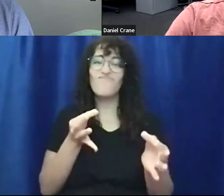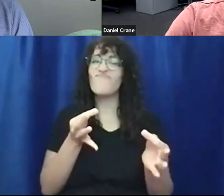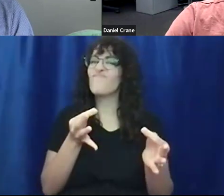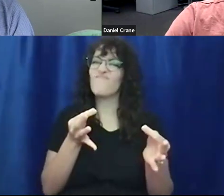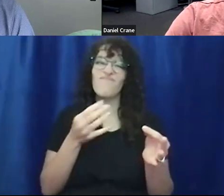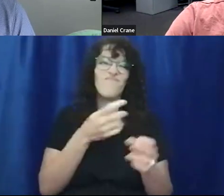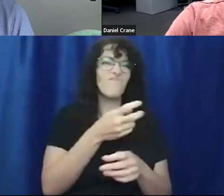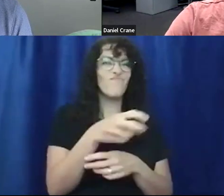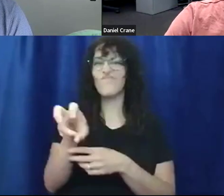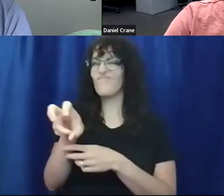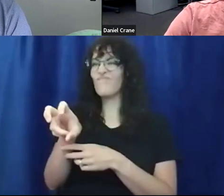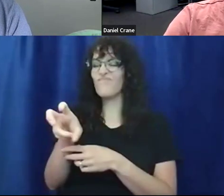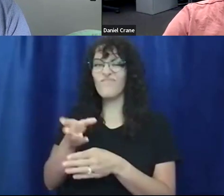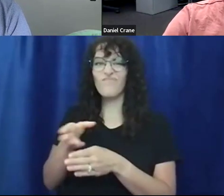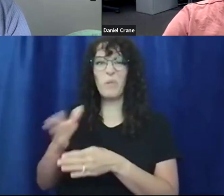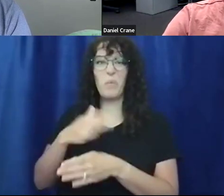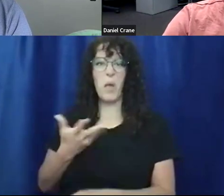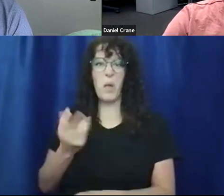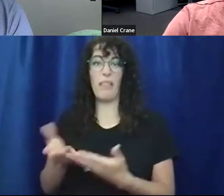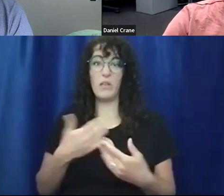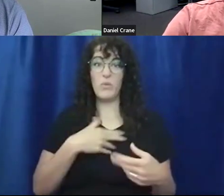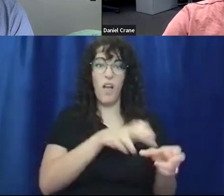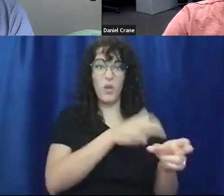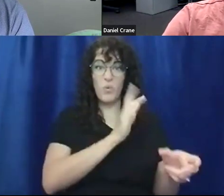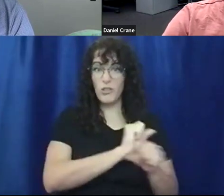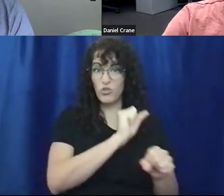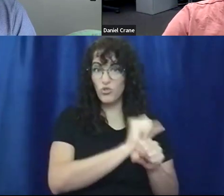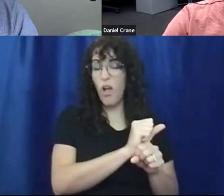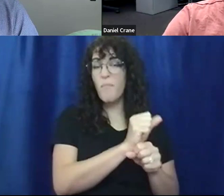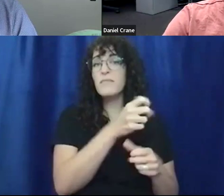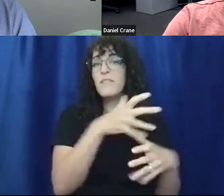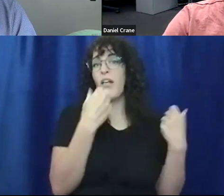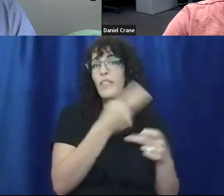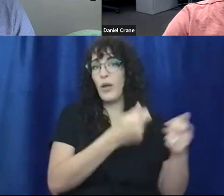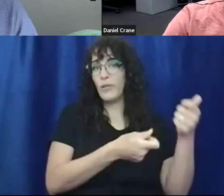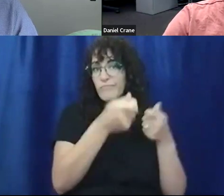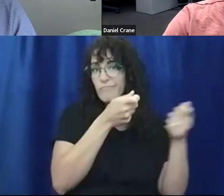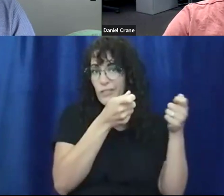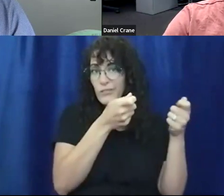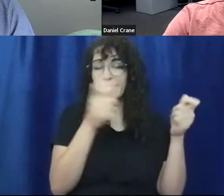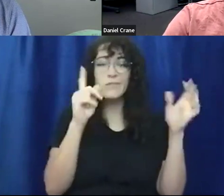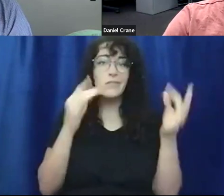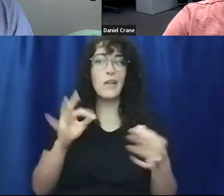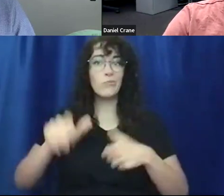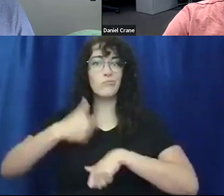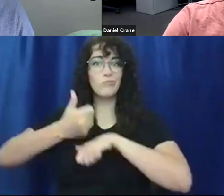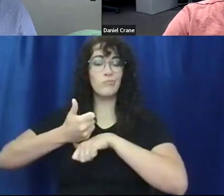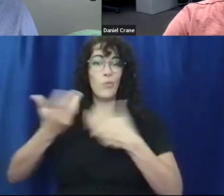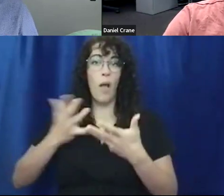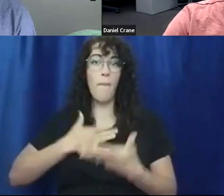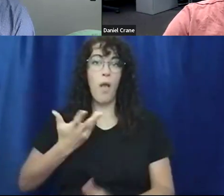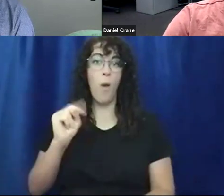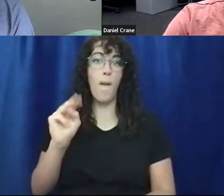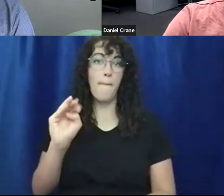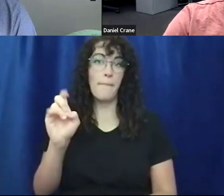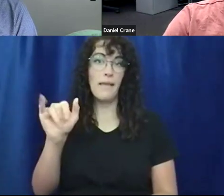I left my position as a health administrator and, um, I decided to make my own media company. I knew I always had an